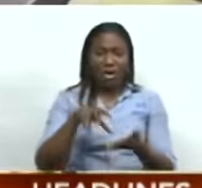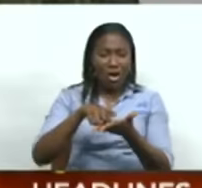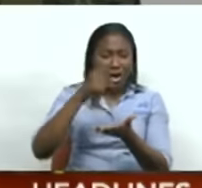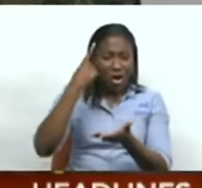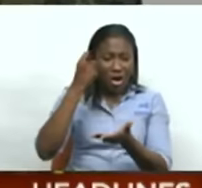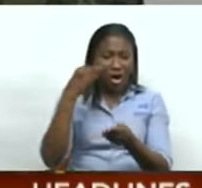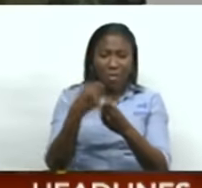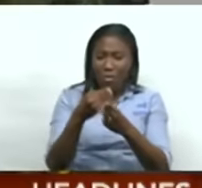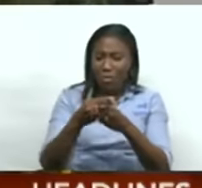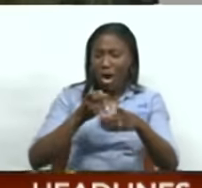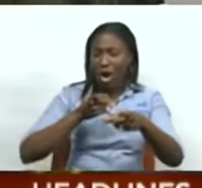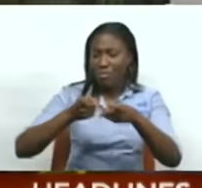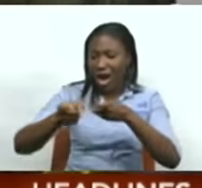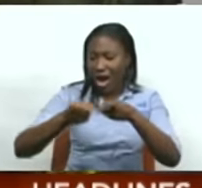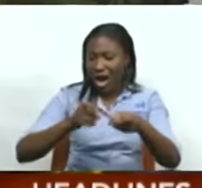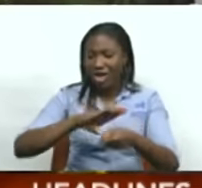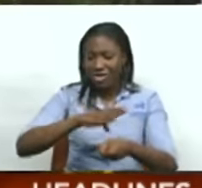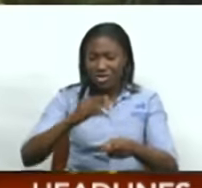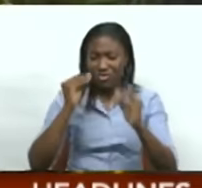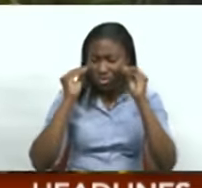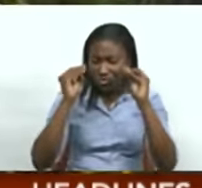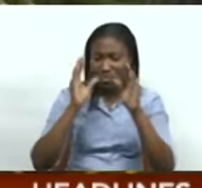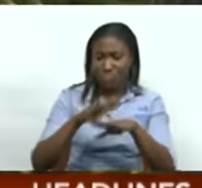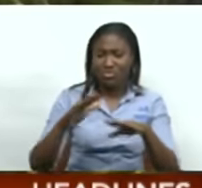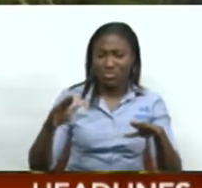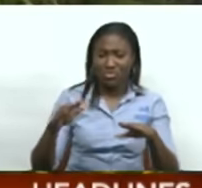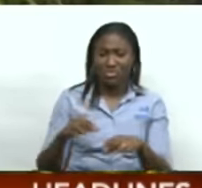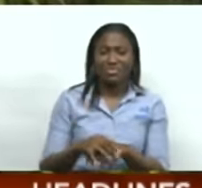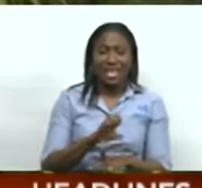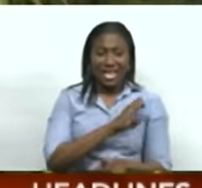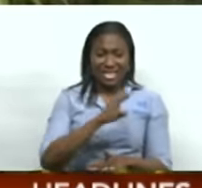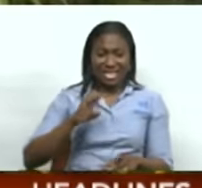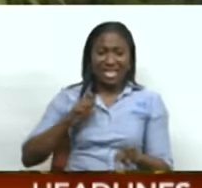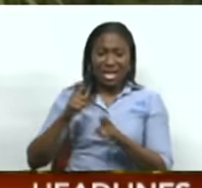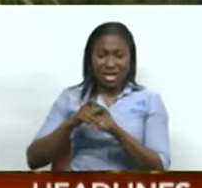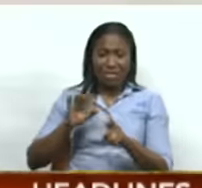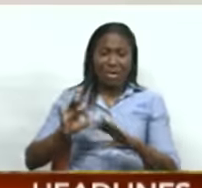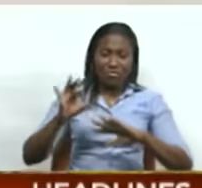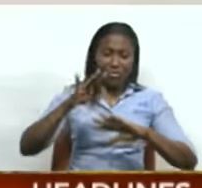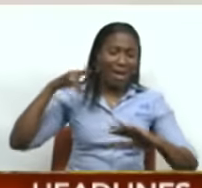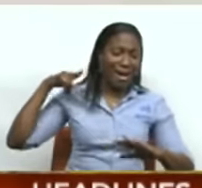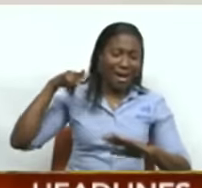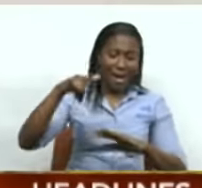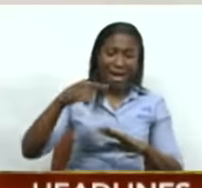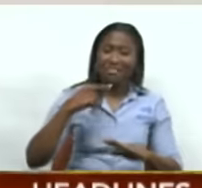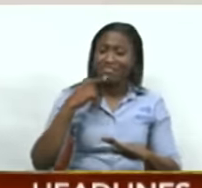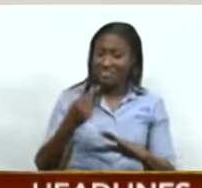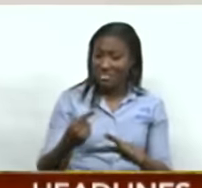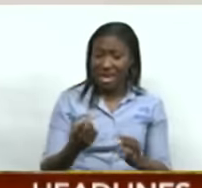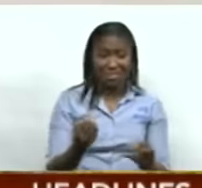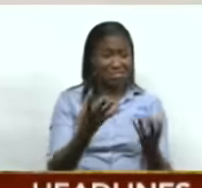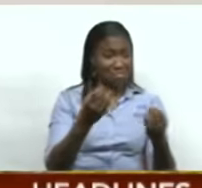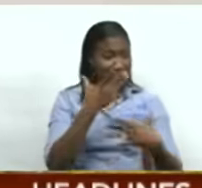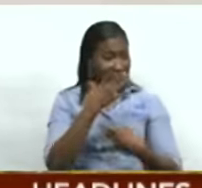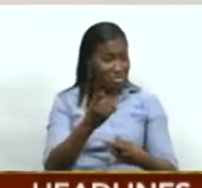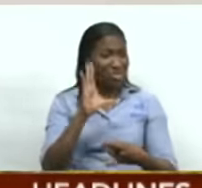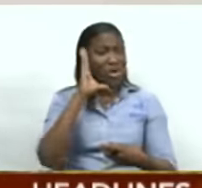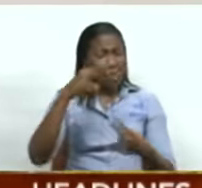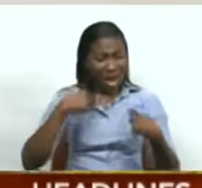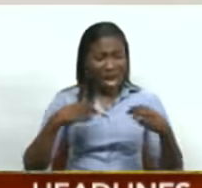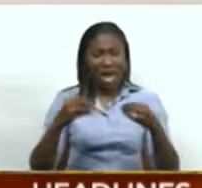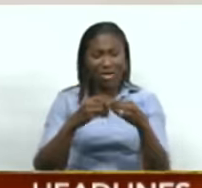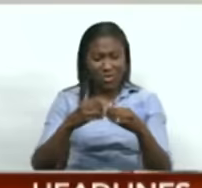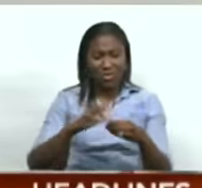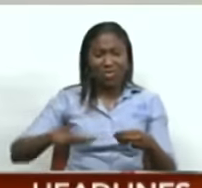others. Head of Corporate Communications at Caribbean Airlines, Gianna Lagos, says, given the fair's success, there are plans to host others throughout the